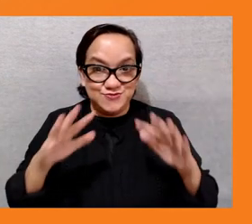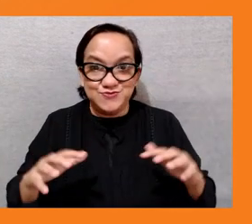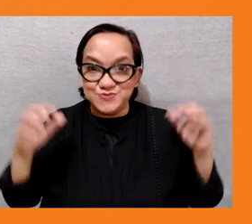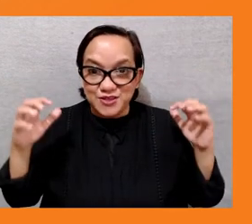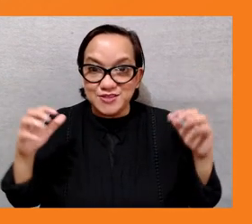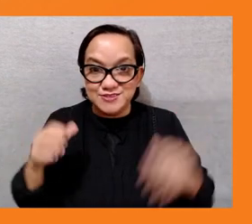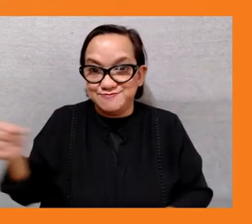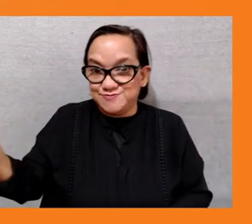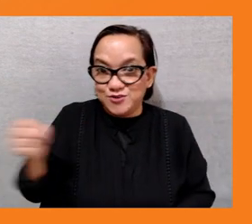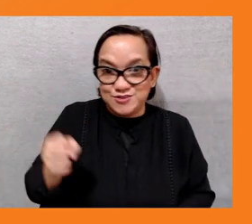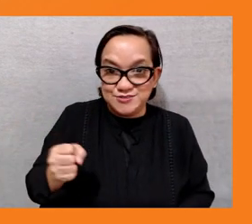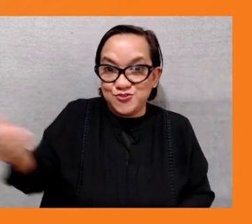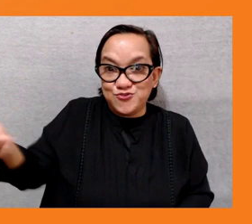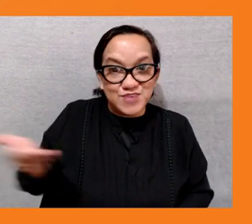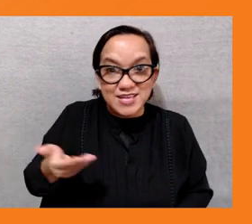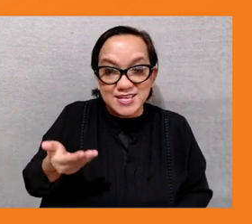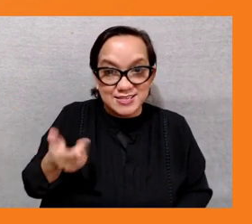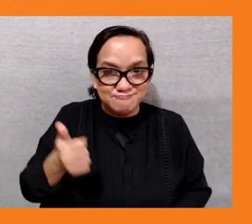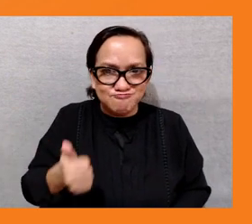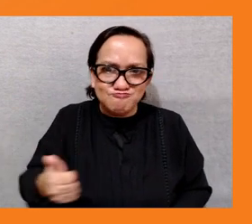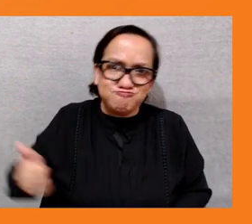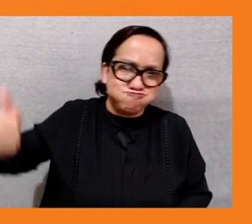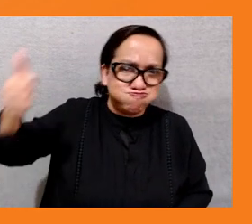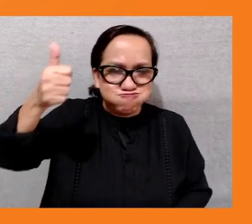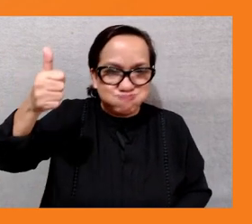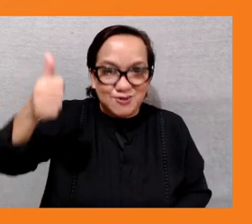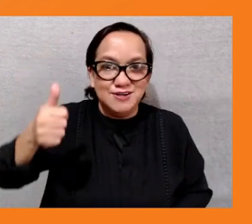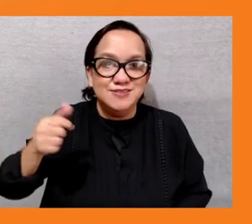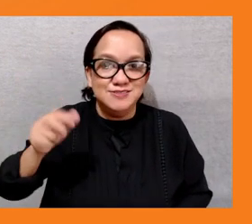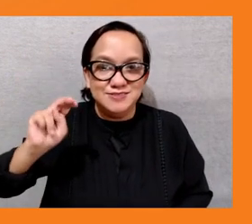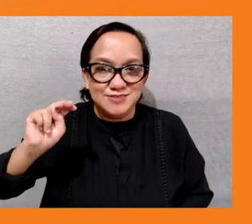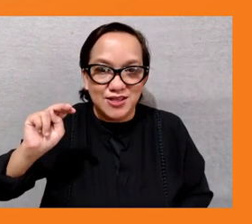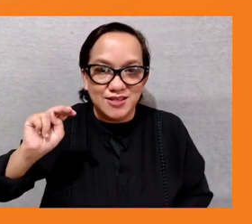and civil society center heidi erdeport for some final words